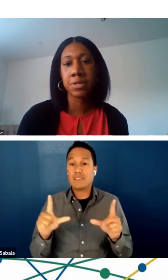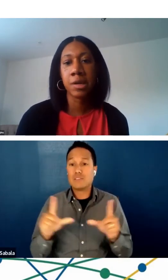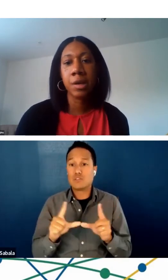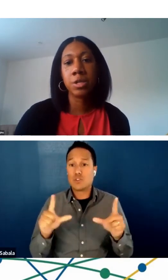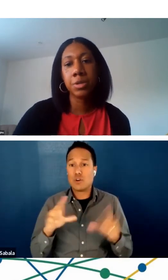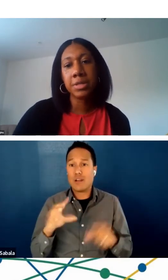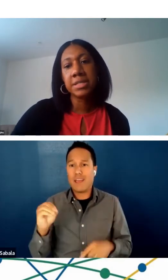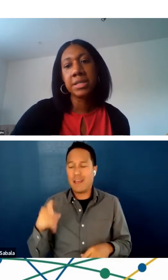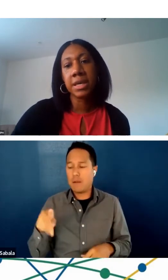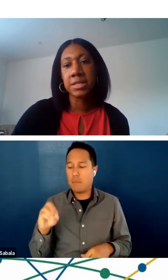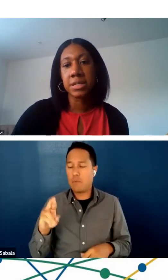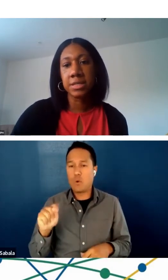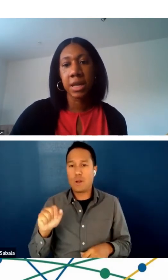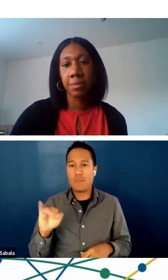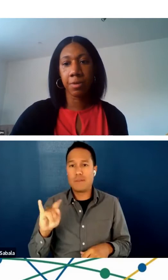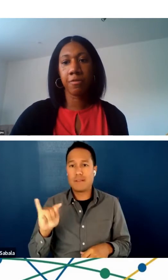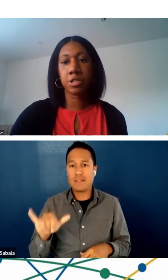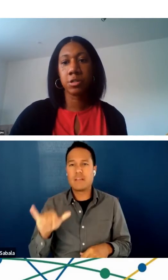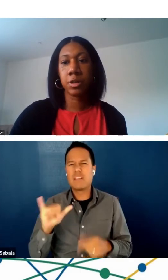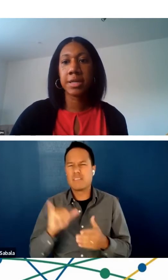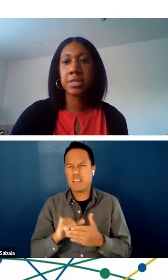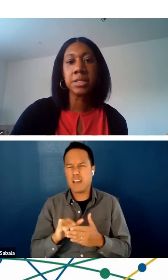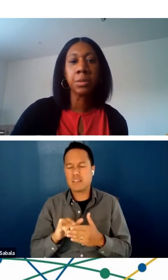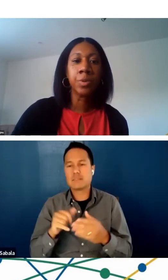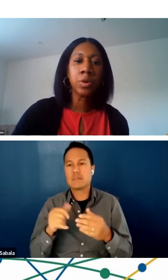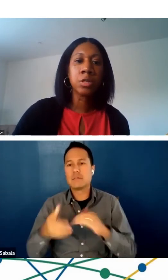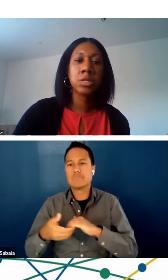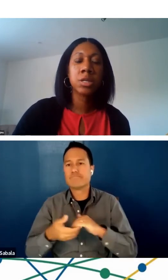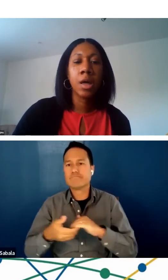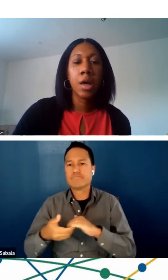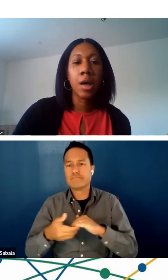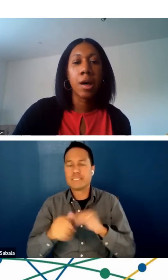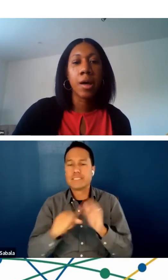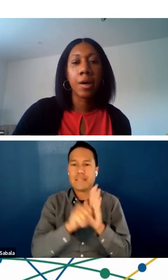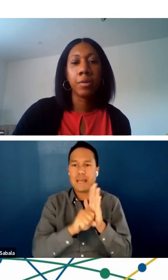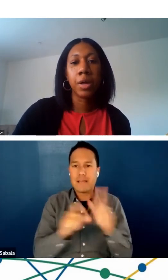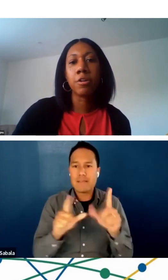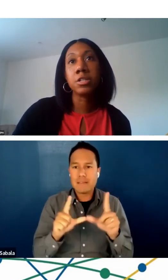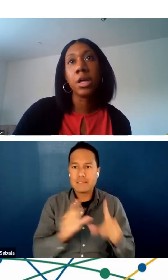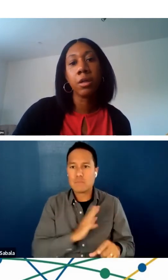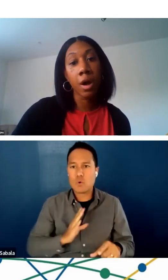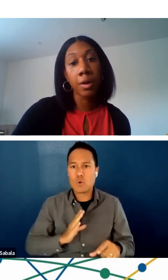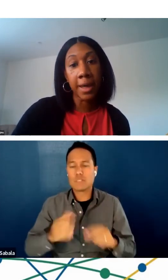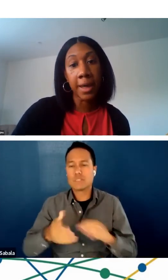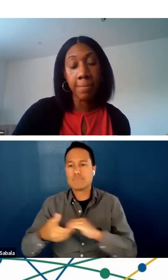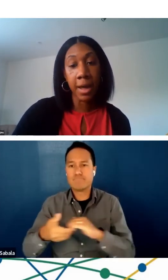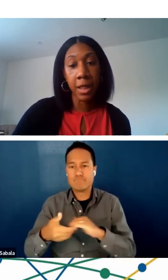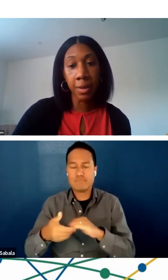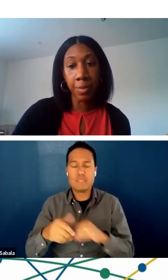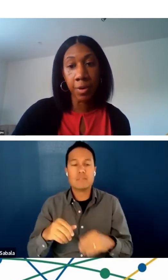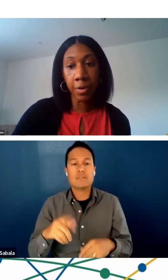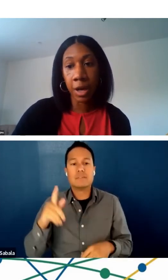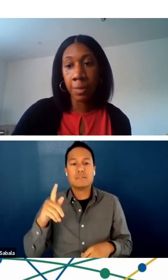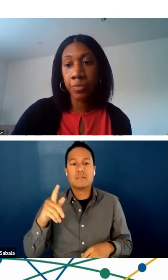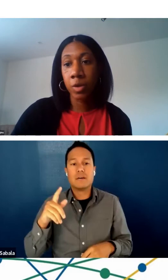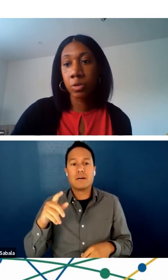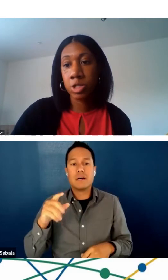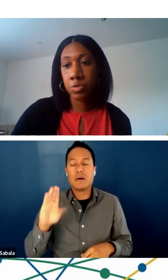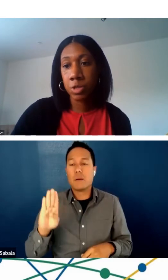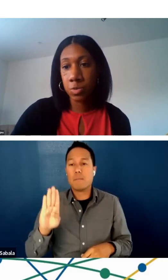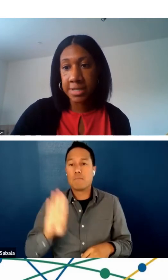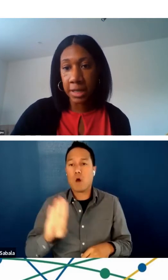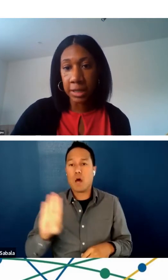partnerships between states and state professional licensing boards. We have our Telehealth Broadband Pilot Program,